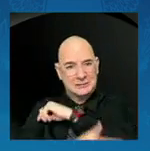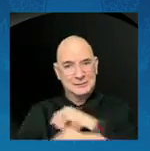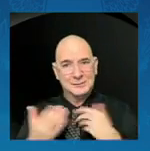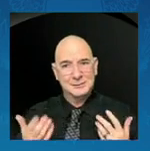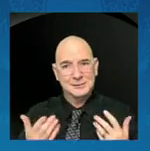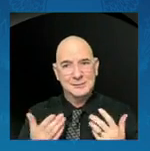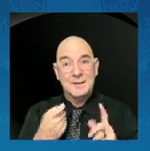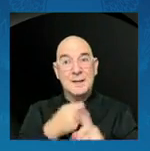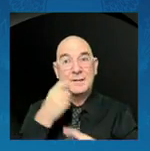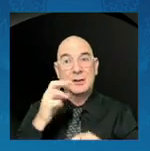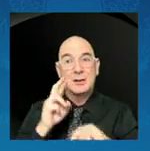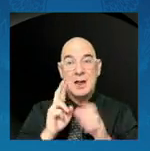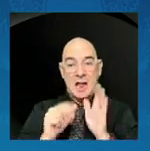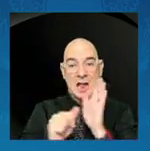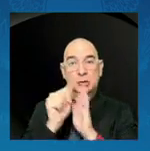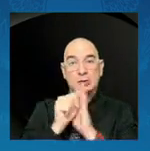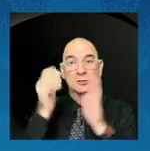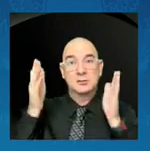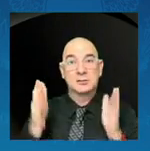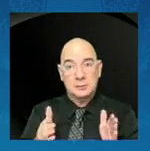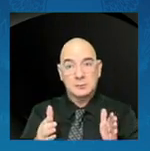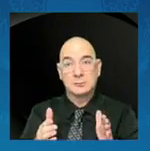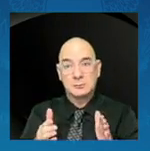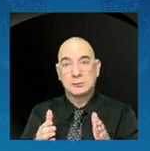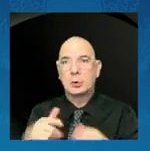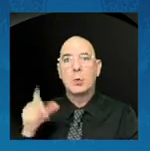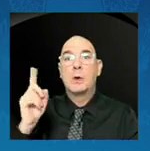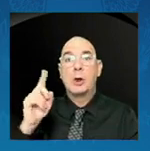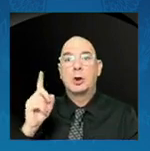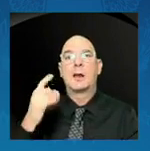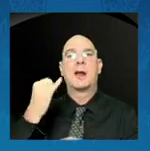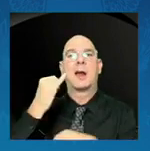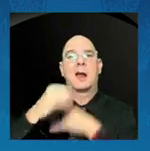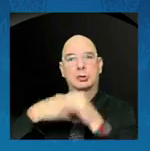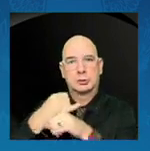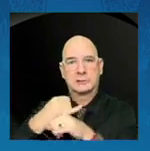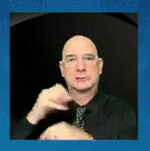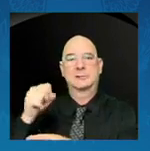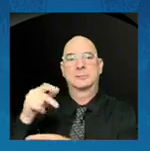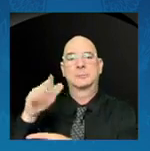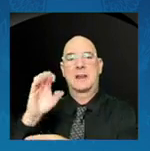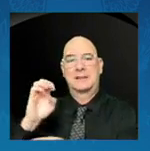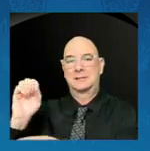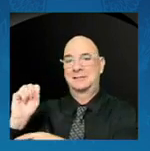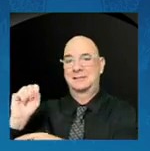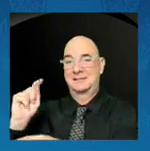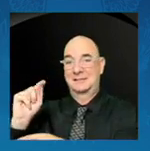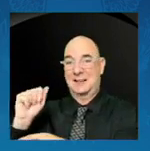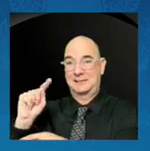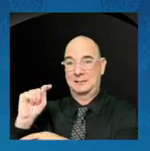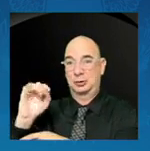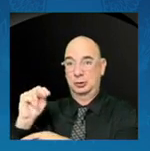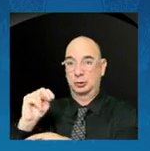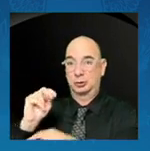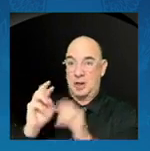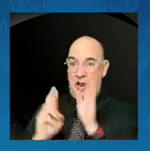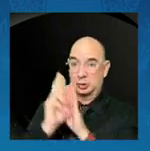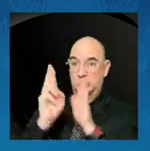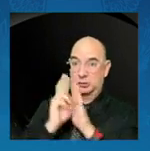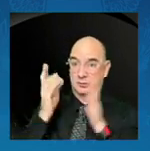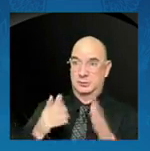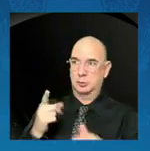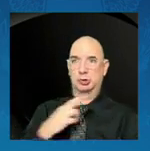In the international space station. As activity. In space. Grows. We must.